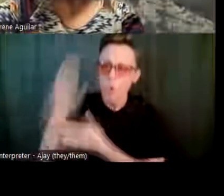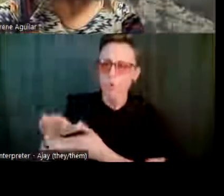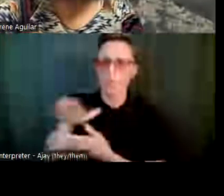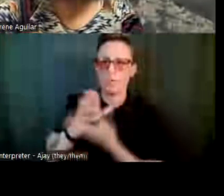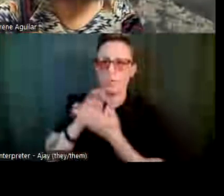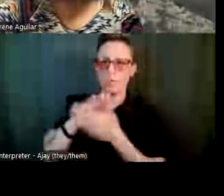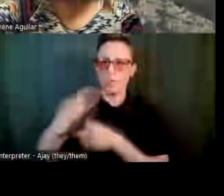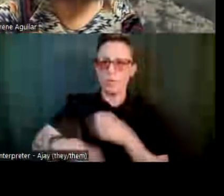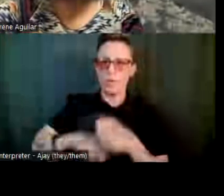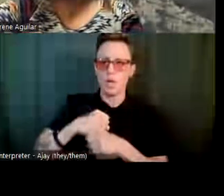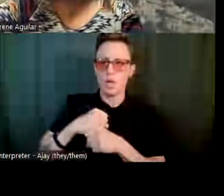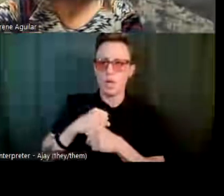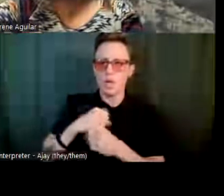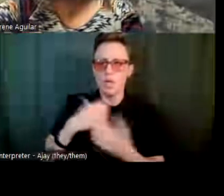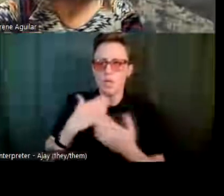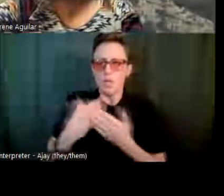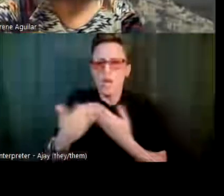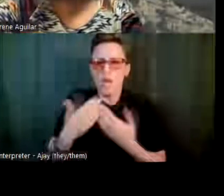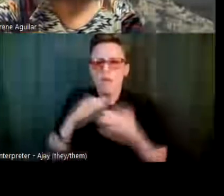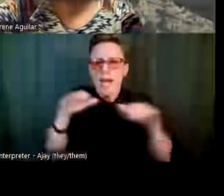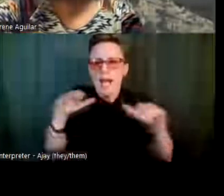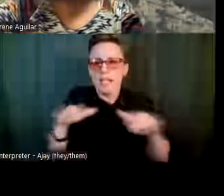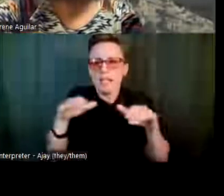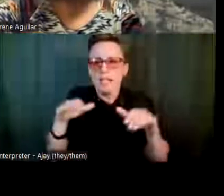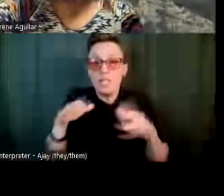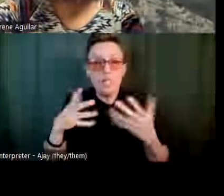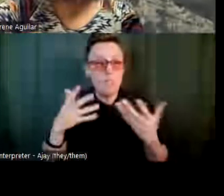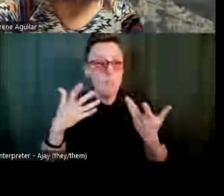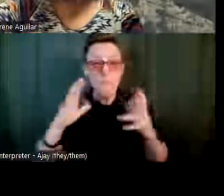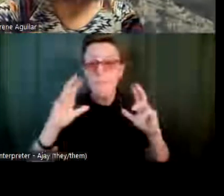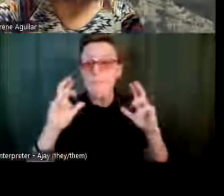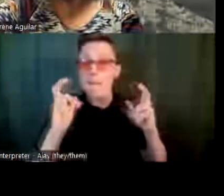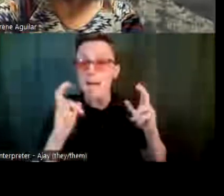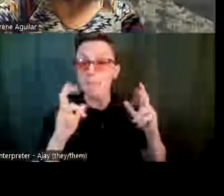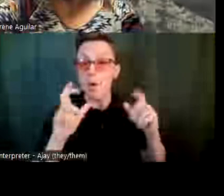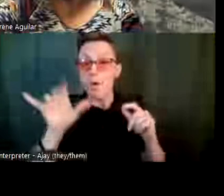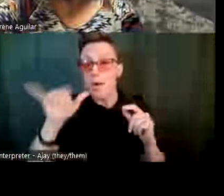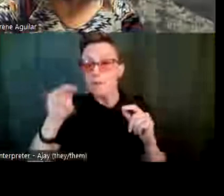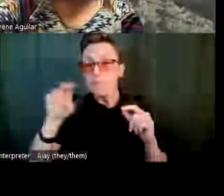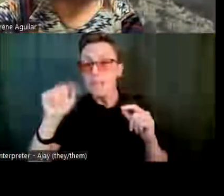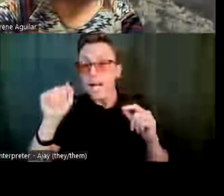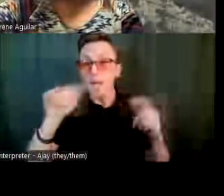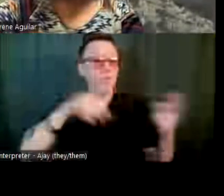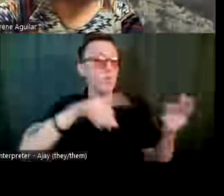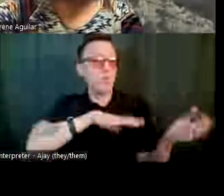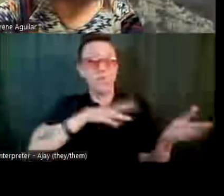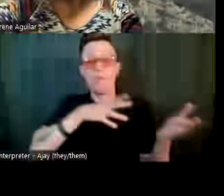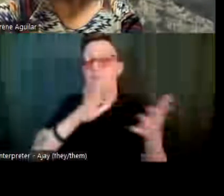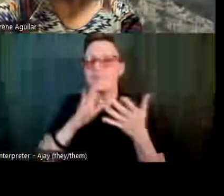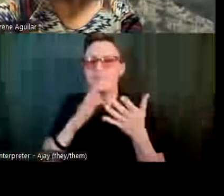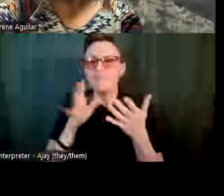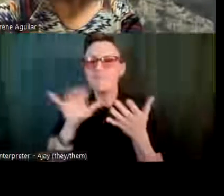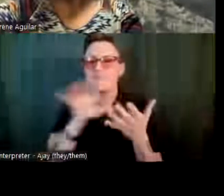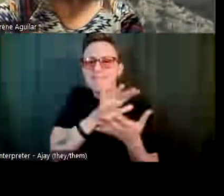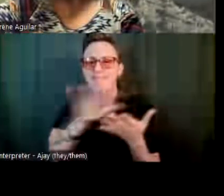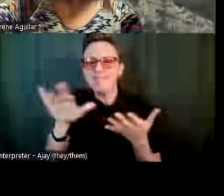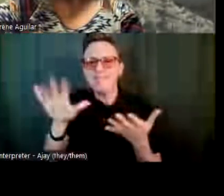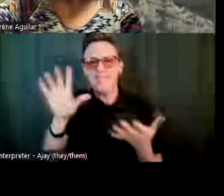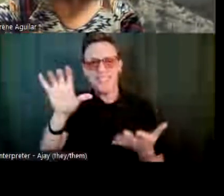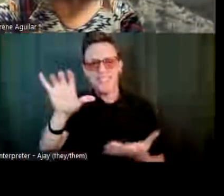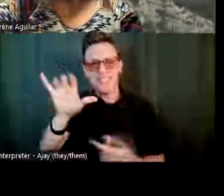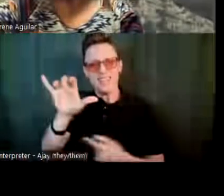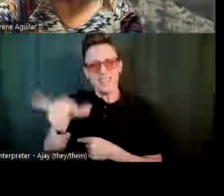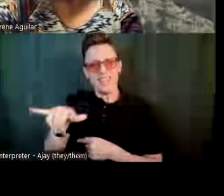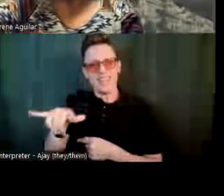any activity, whether it be playing basketball at the Y or anything like that. I do think